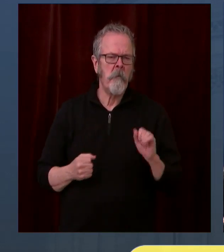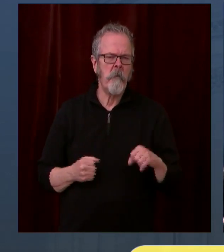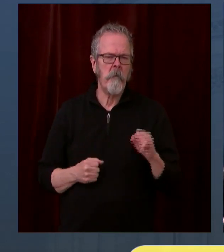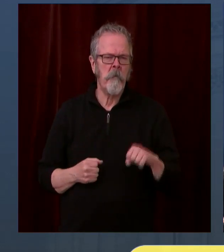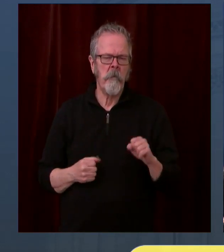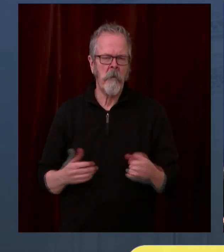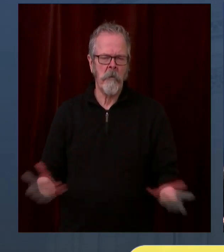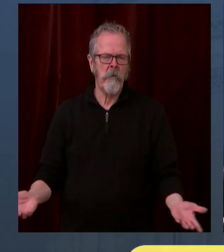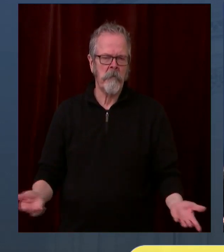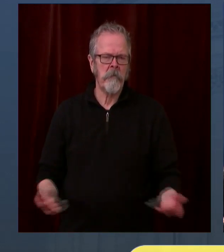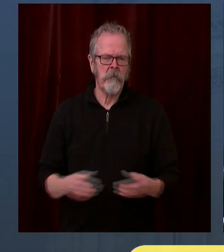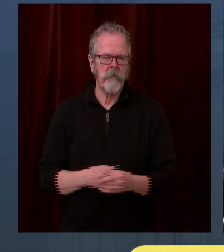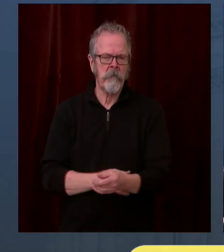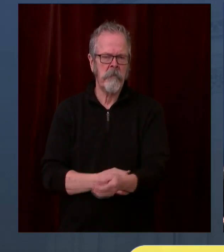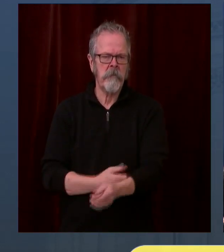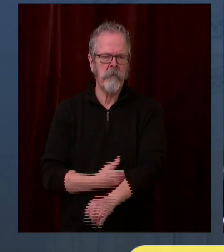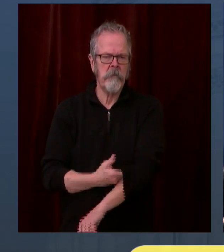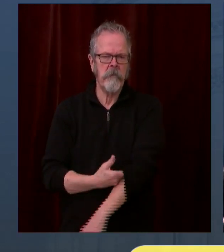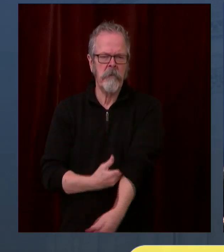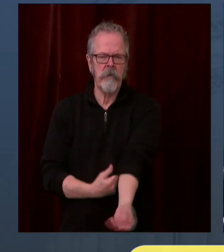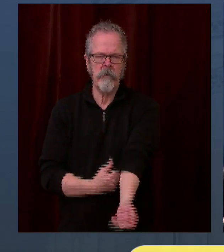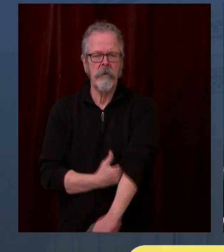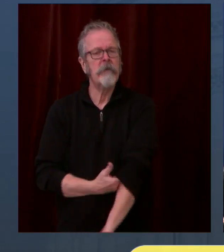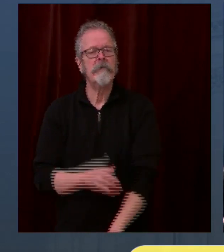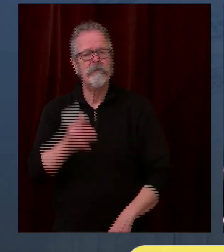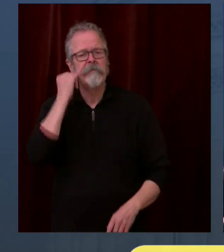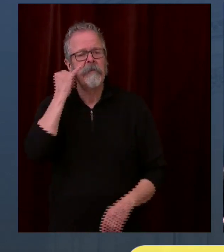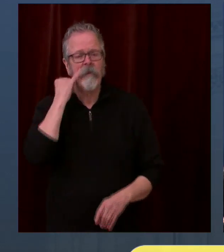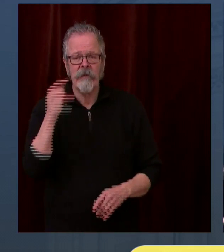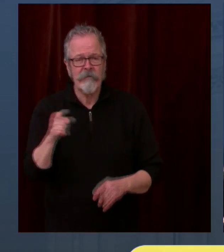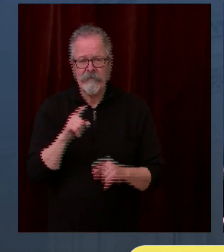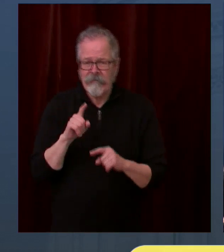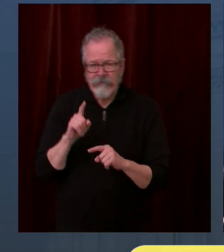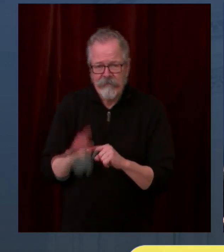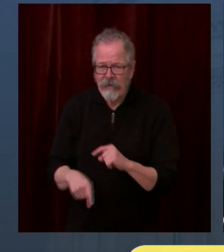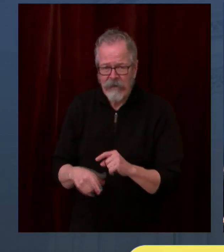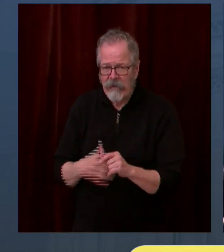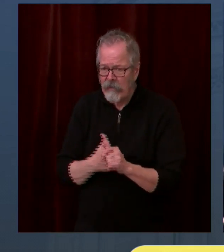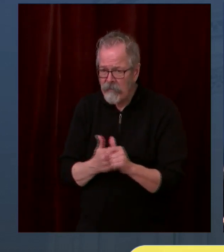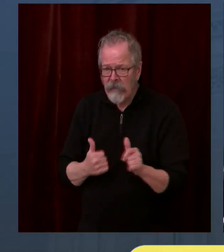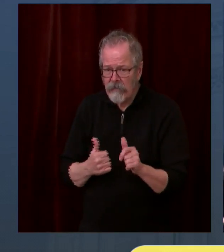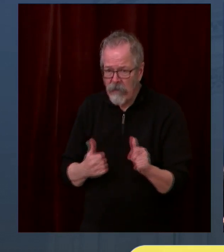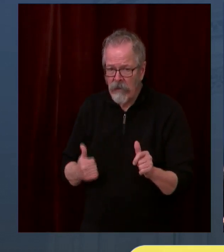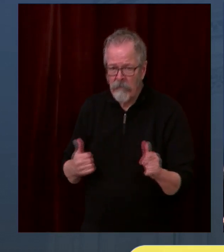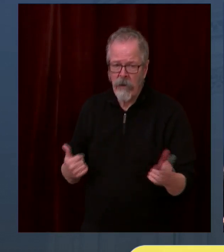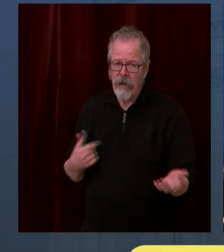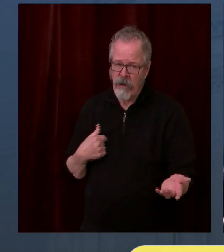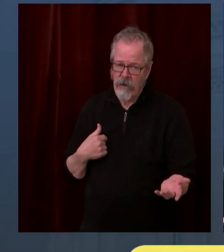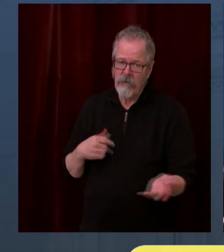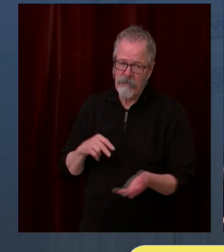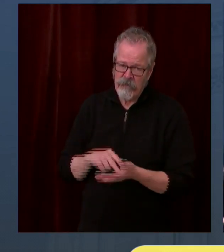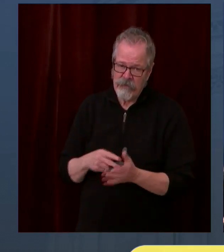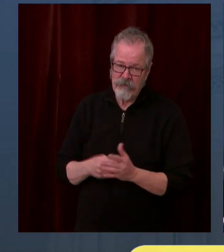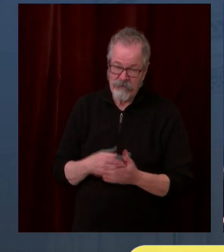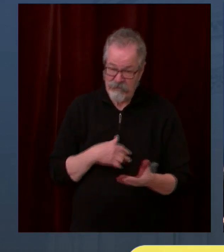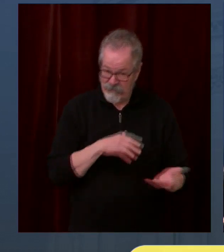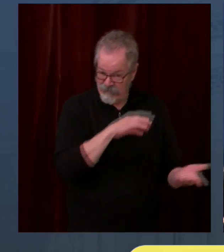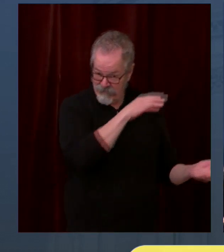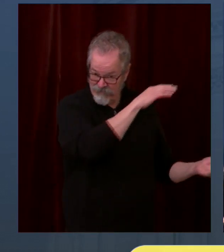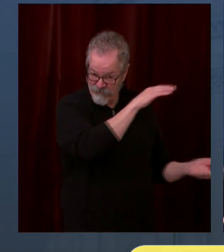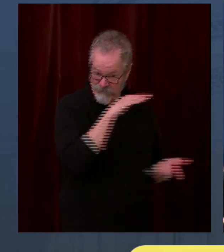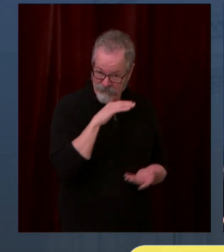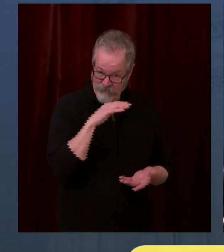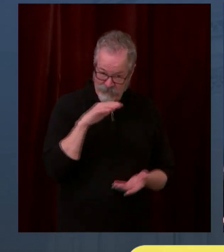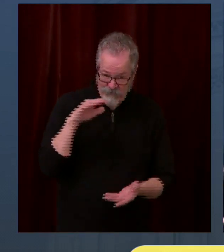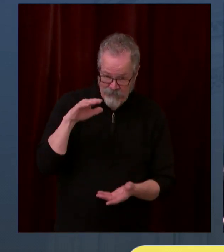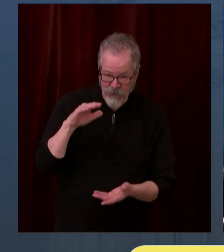you know, they may not receive further vaccines or they might have a more limited vaccine allotment to them, but I don't expect that's going to happen.